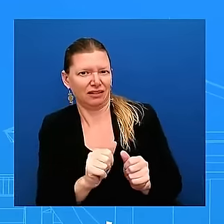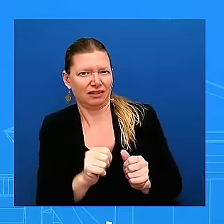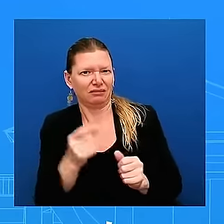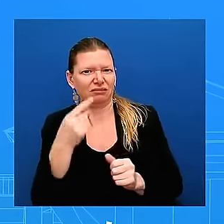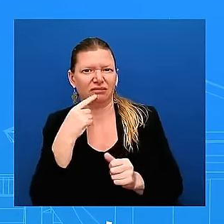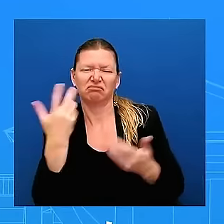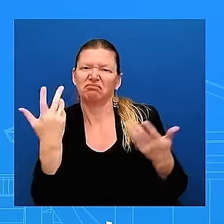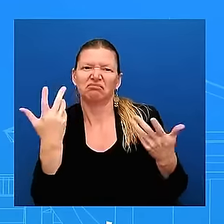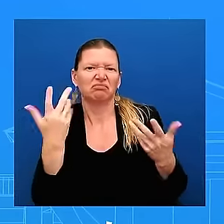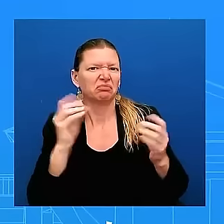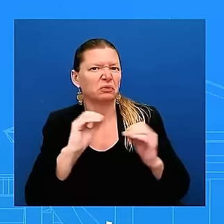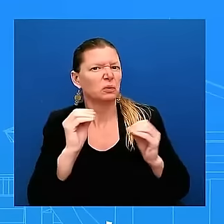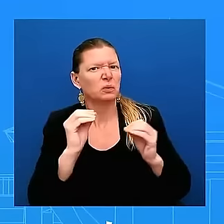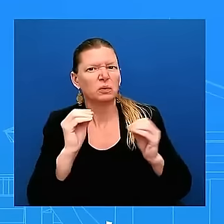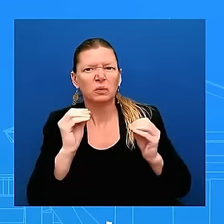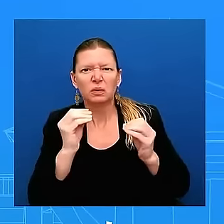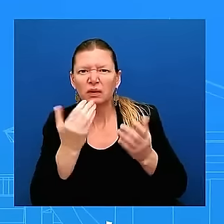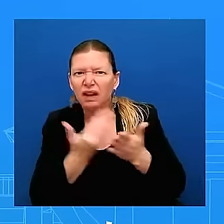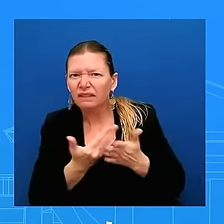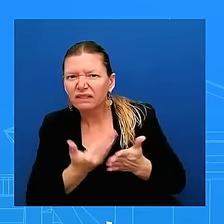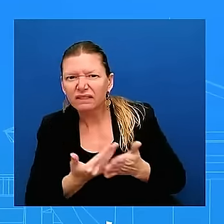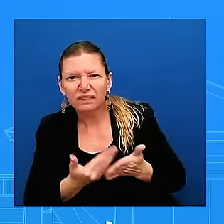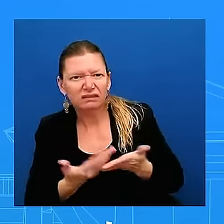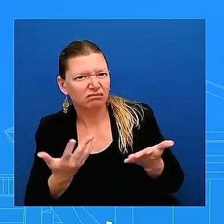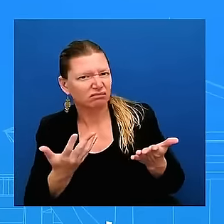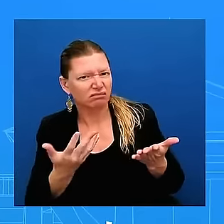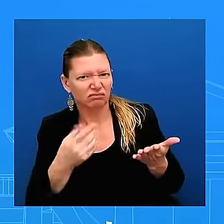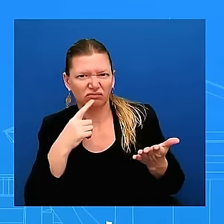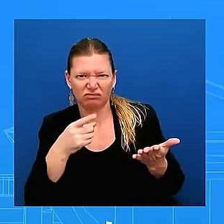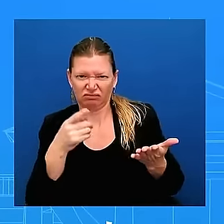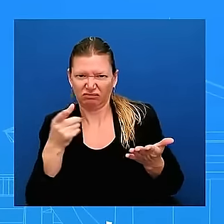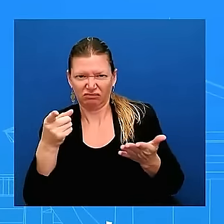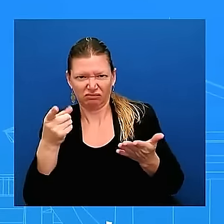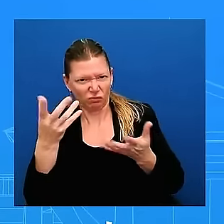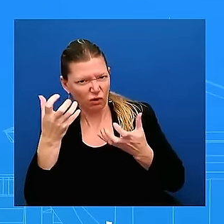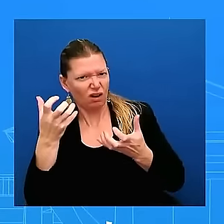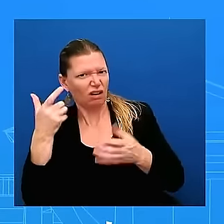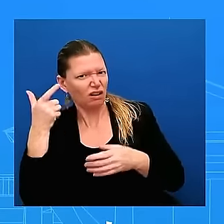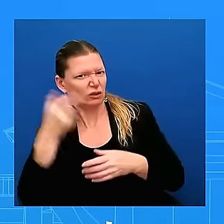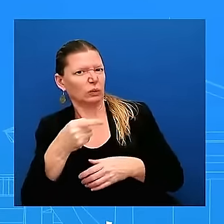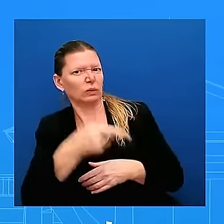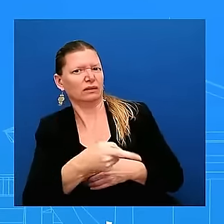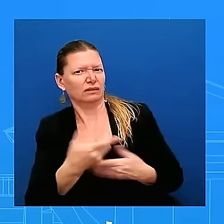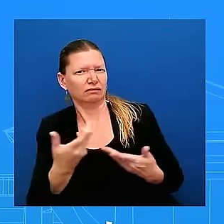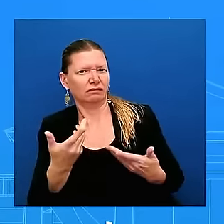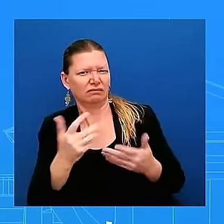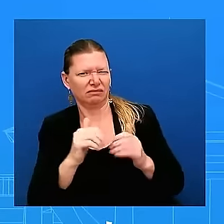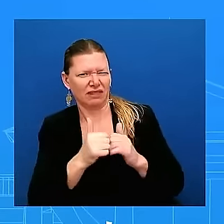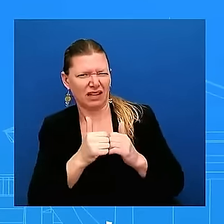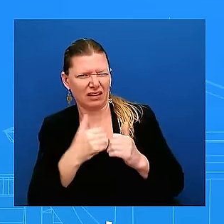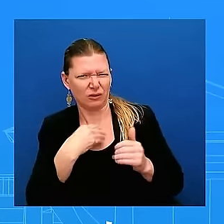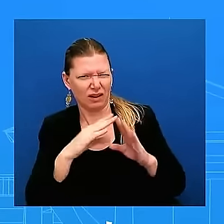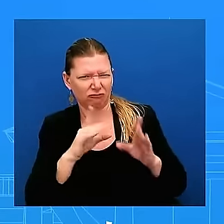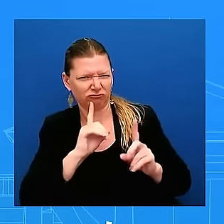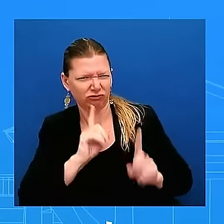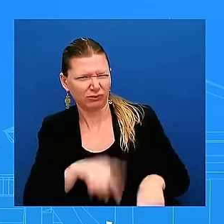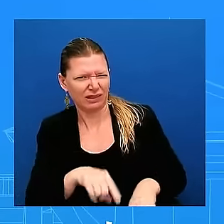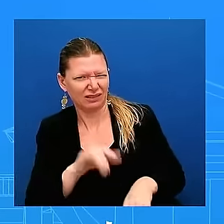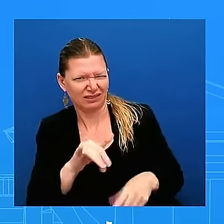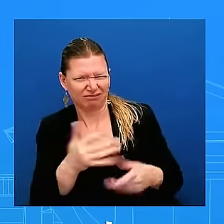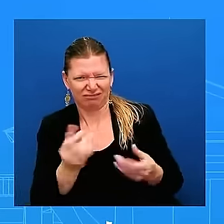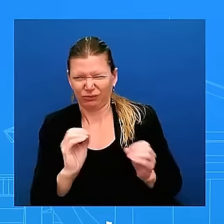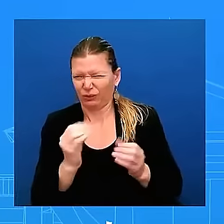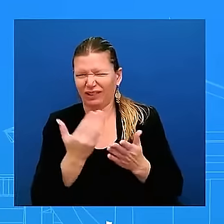responding to those comments well I love that you you added without evidence uh because I want to be very clear here the President and the Vice President uh